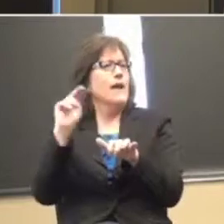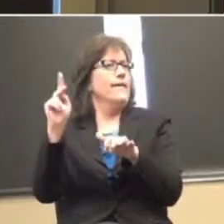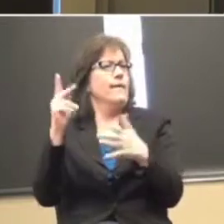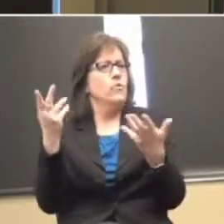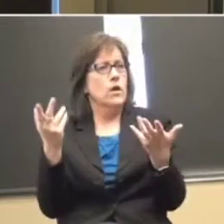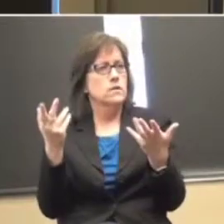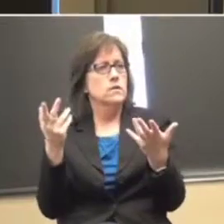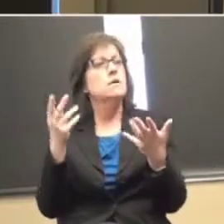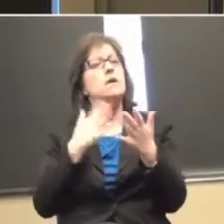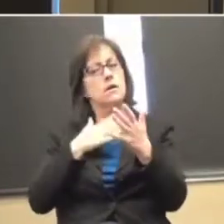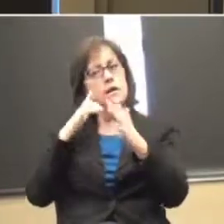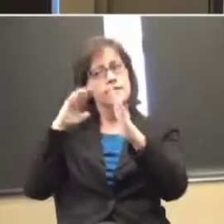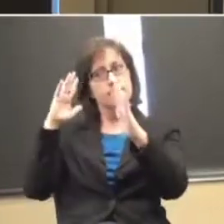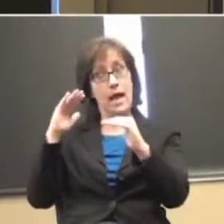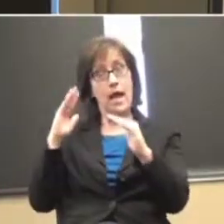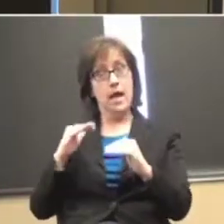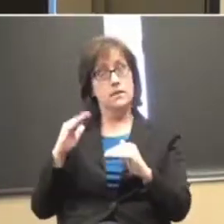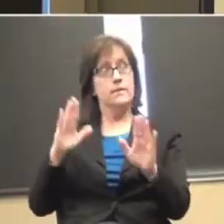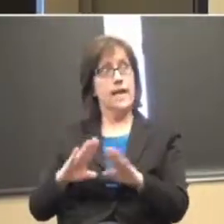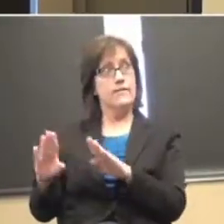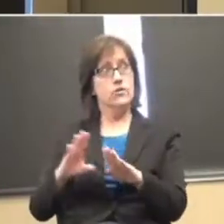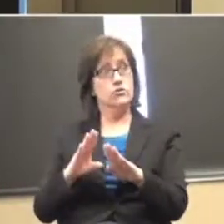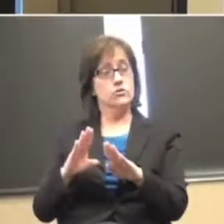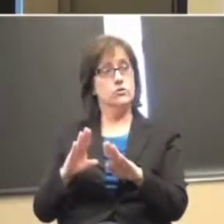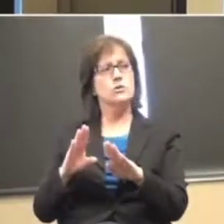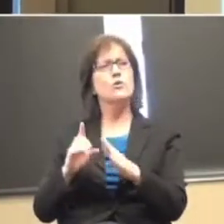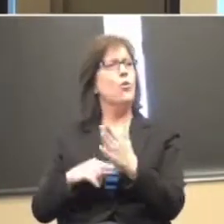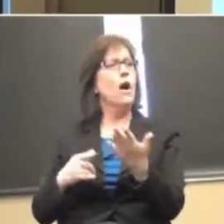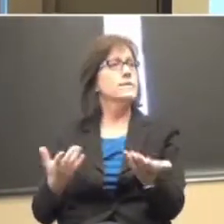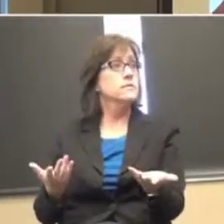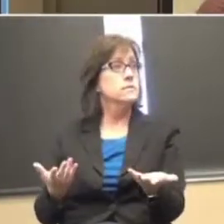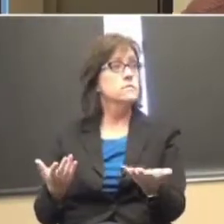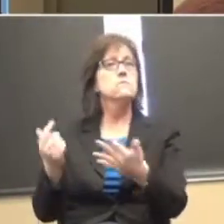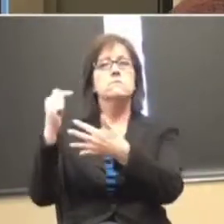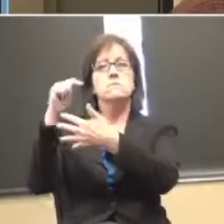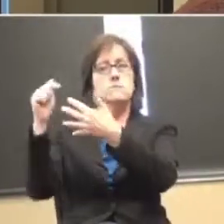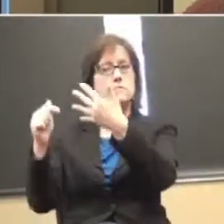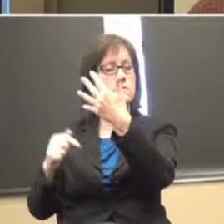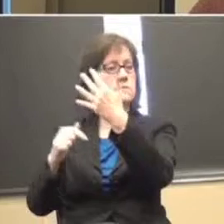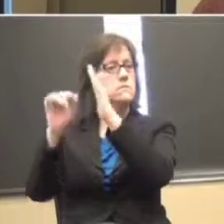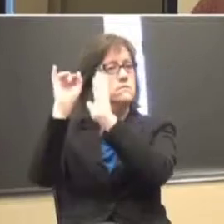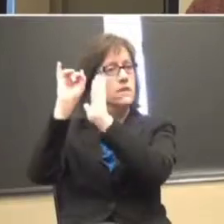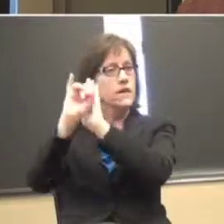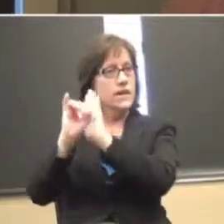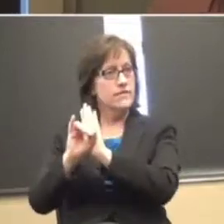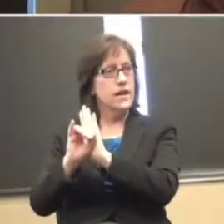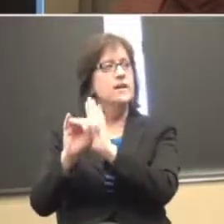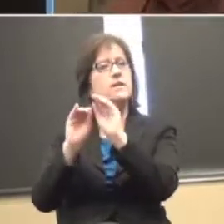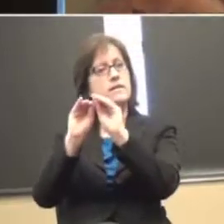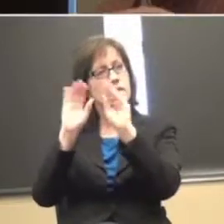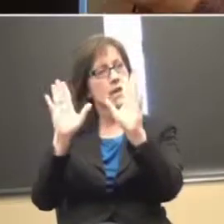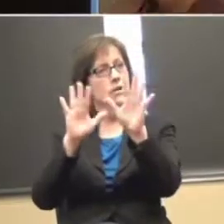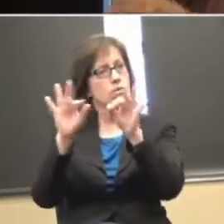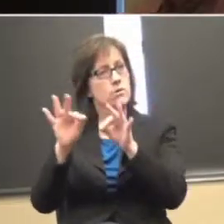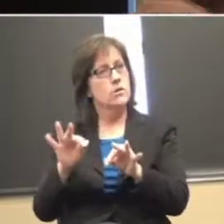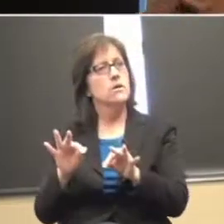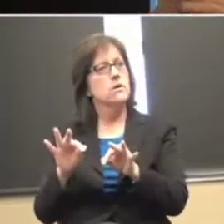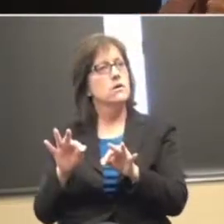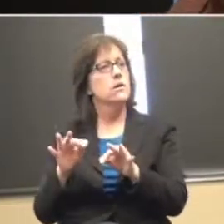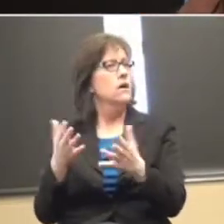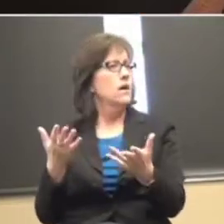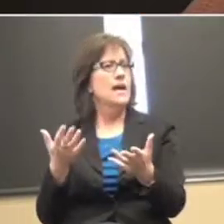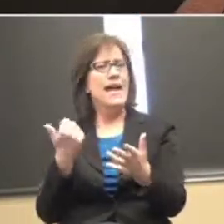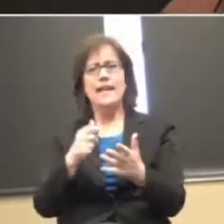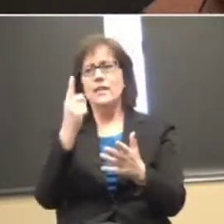Expected behaviors. All right. So I'm going to have to identify what are those expected behaviors clear enough that it's pretty objective